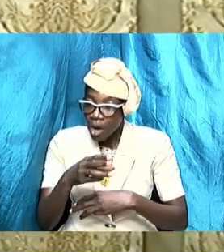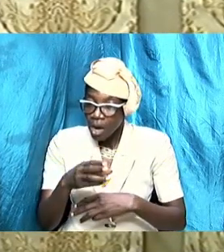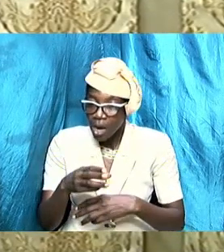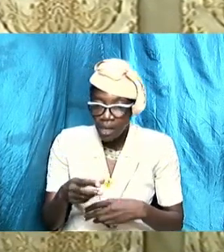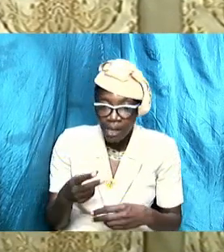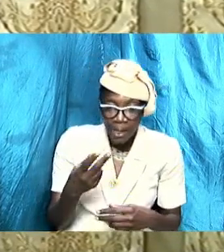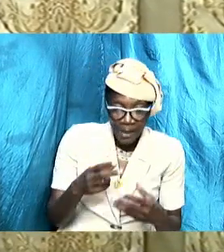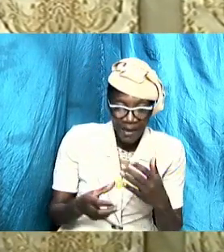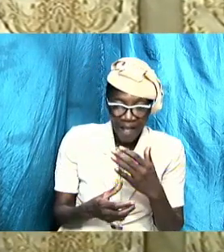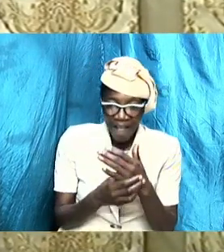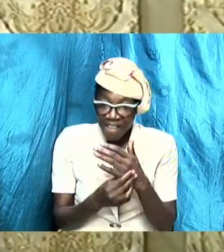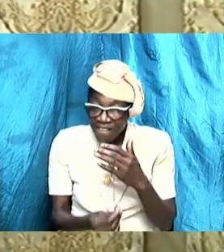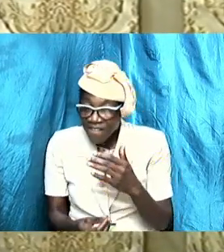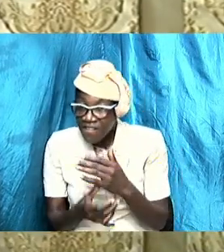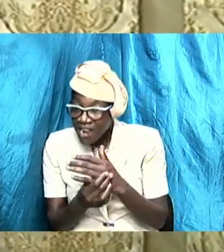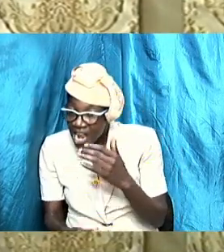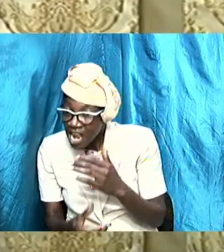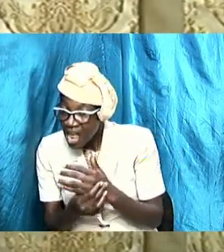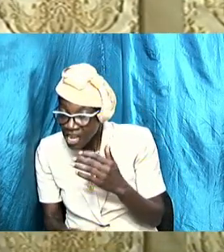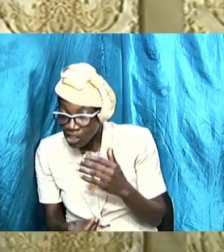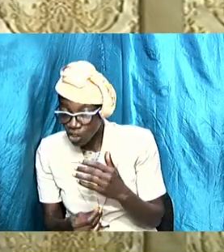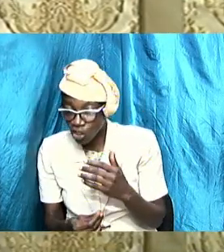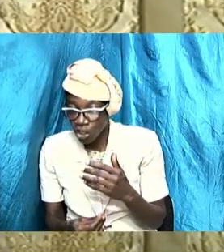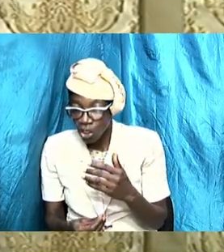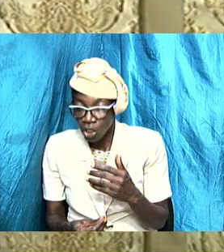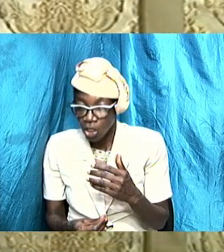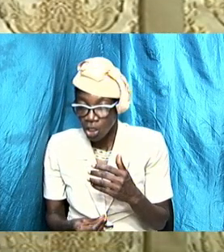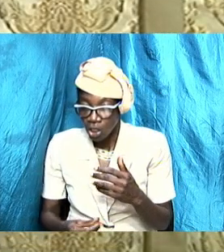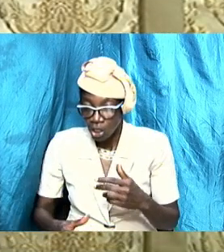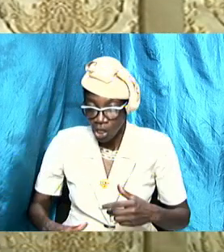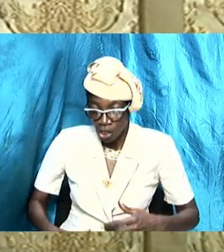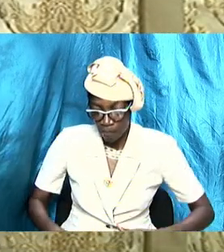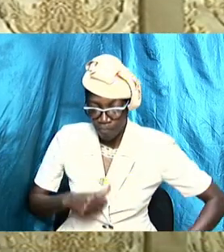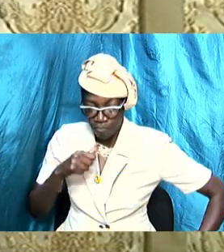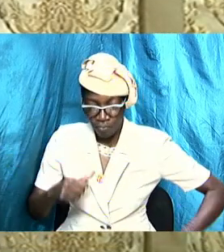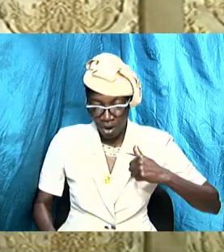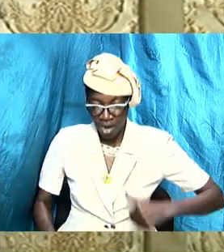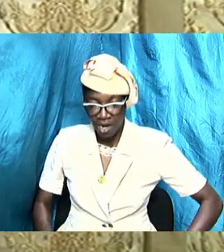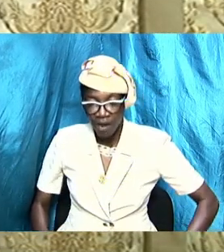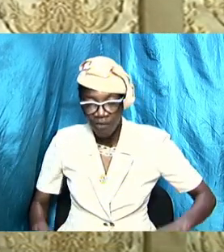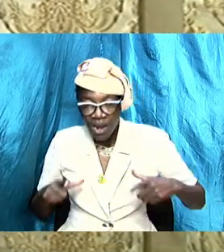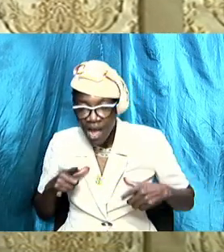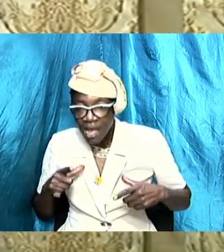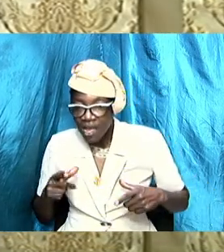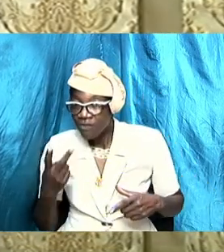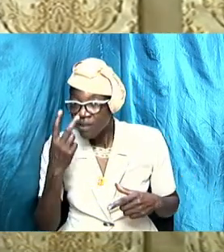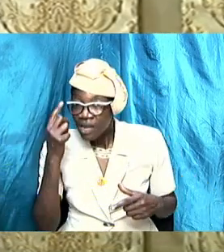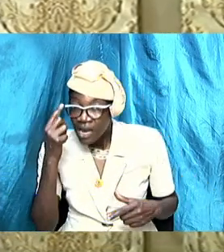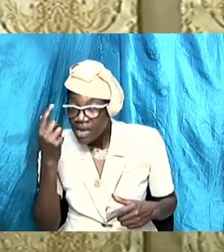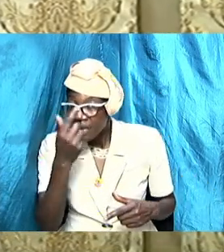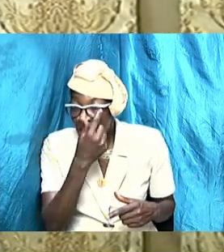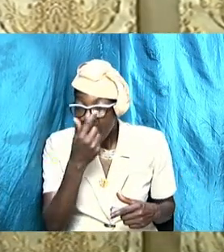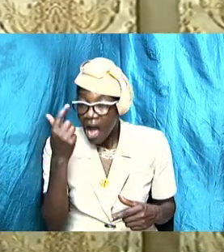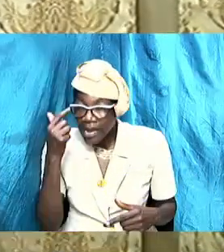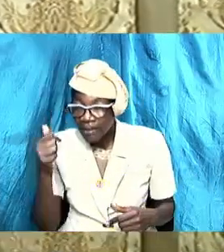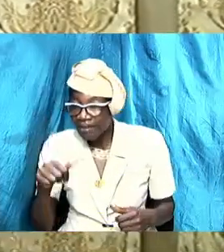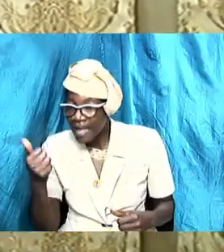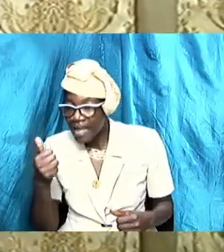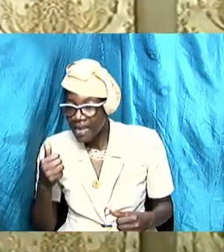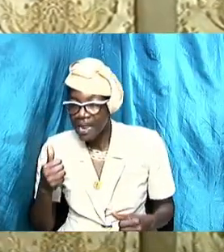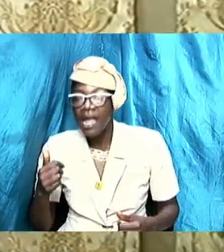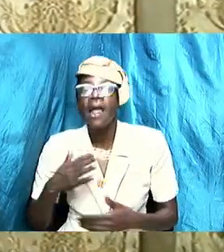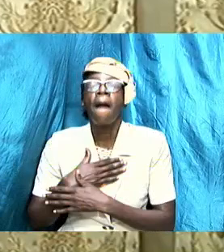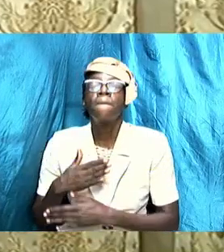pride of life is not of the father but is of the world so anybody that